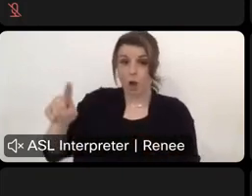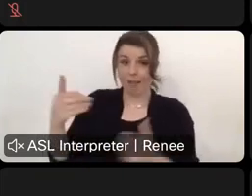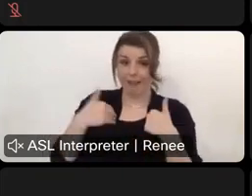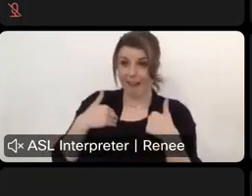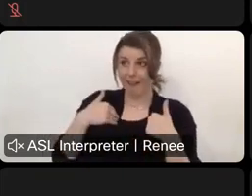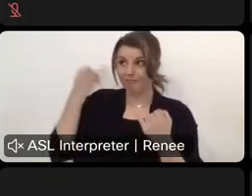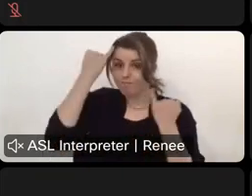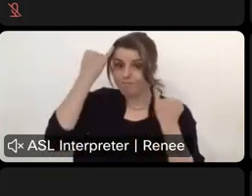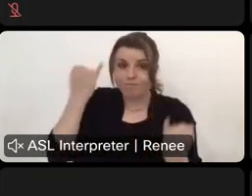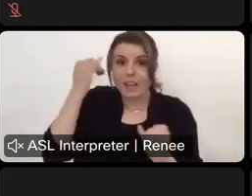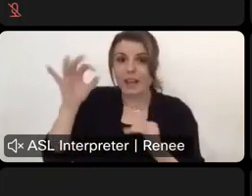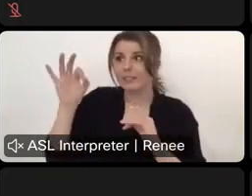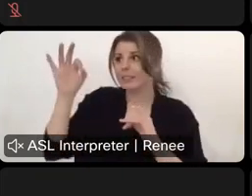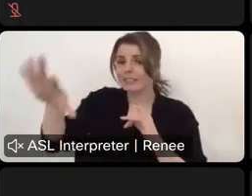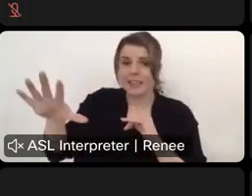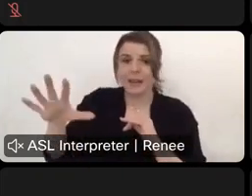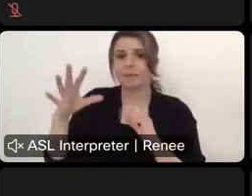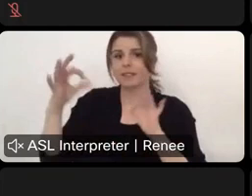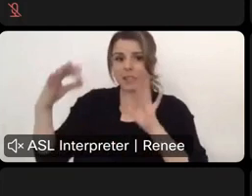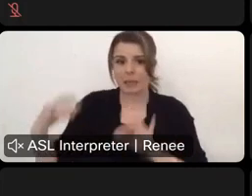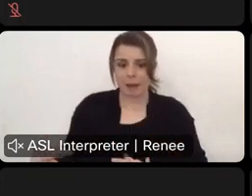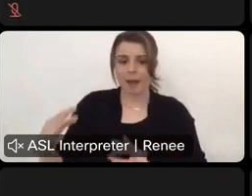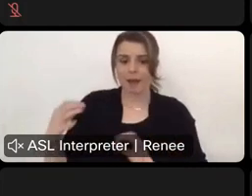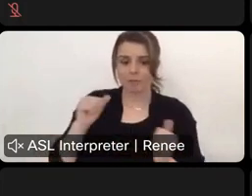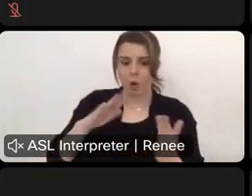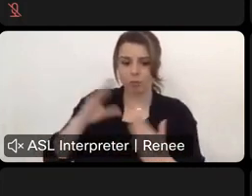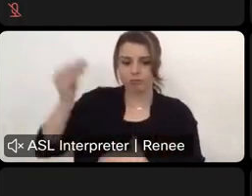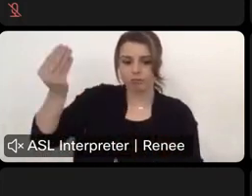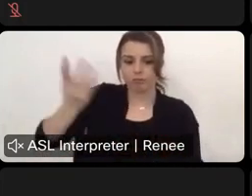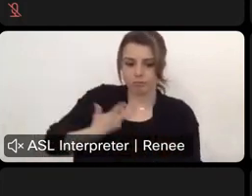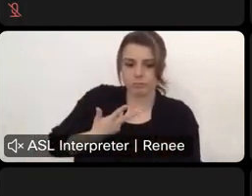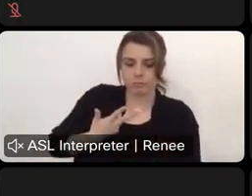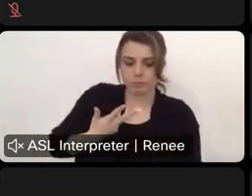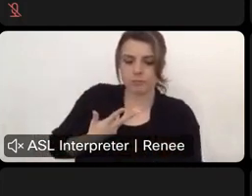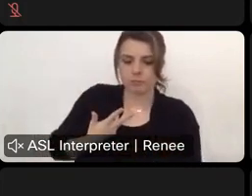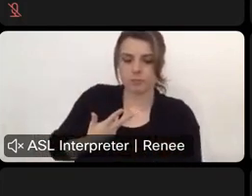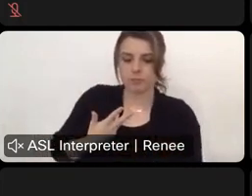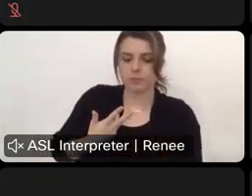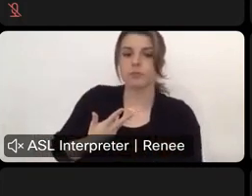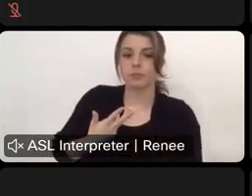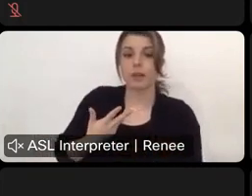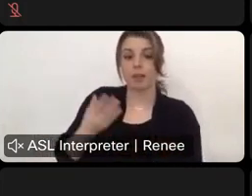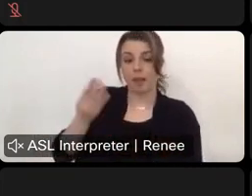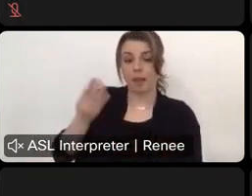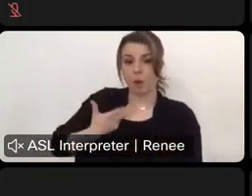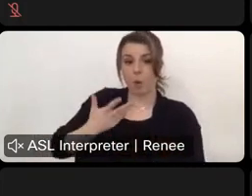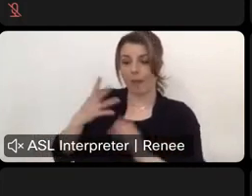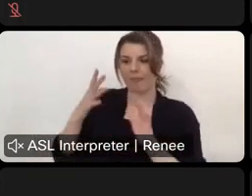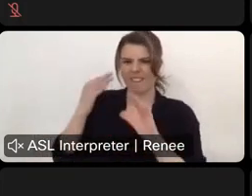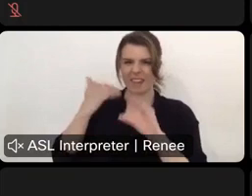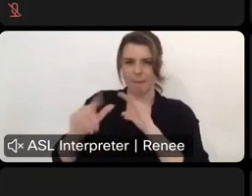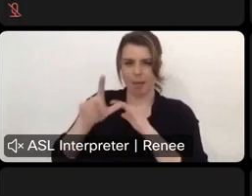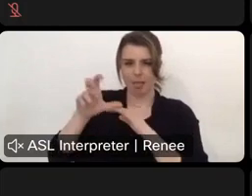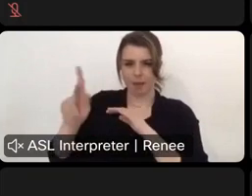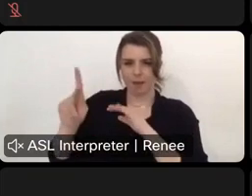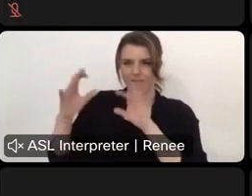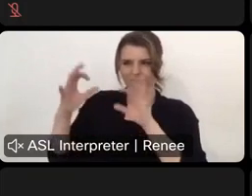how you feel that we could best manage for that. Uh, please provide that, uh, send us an email at that email link and, um,